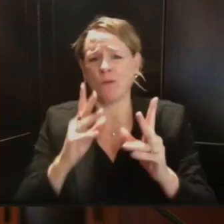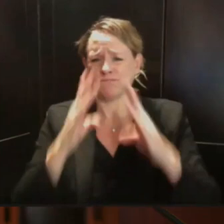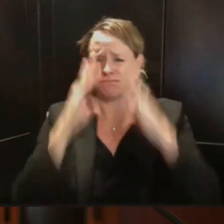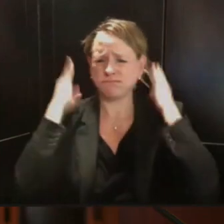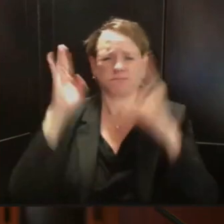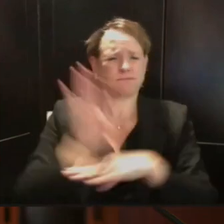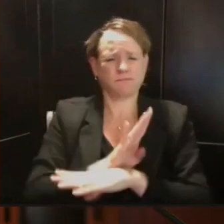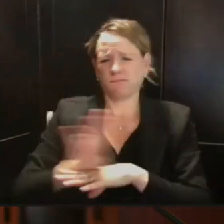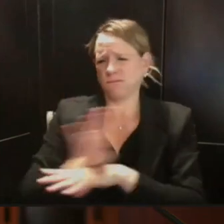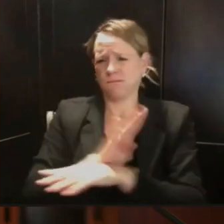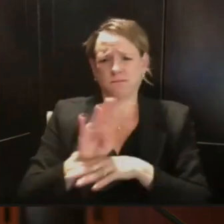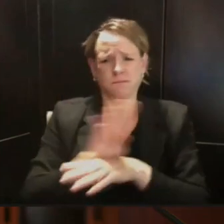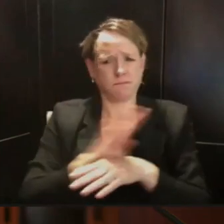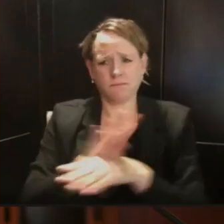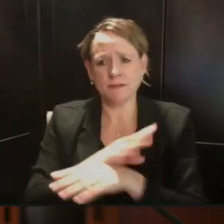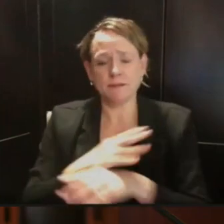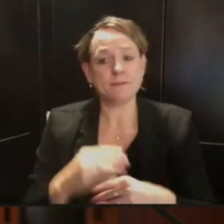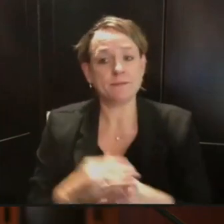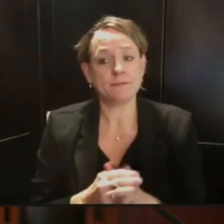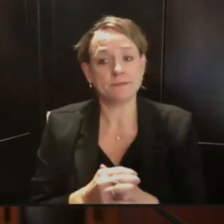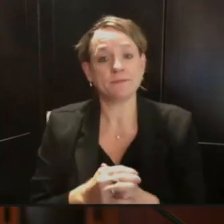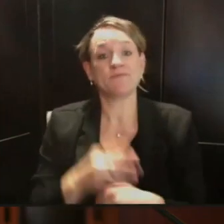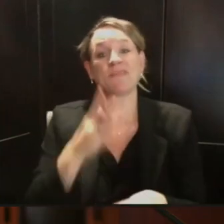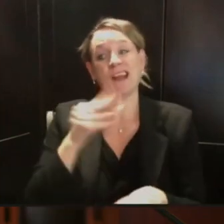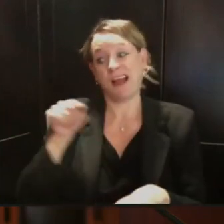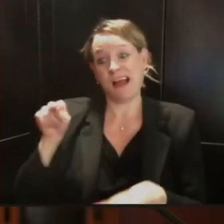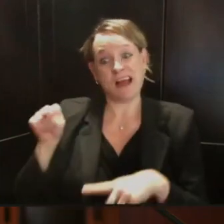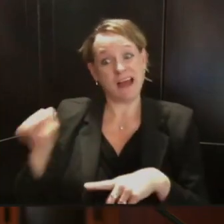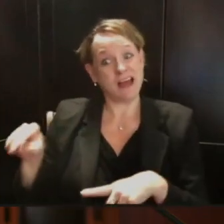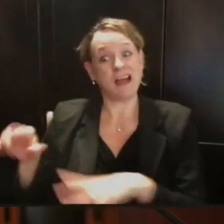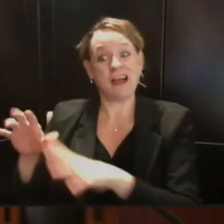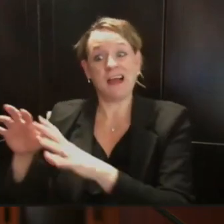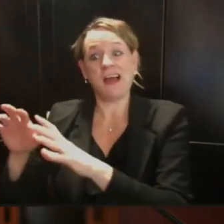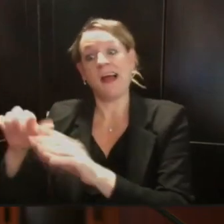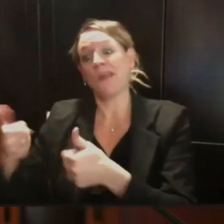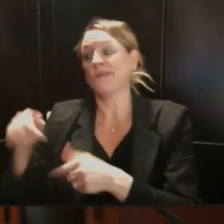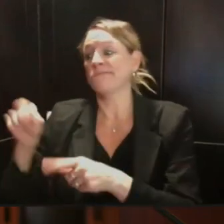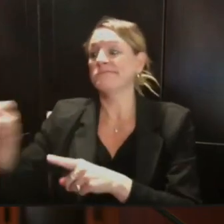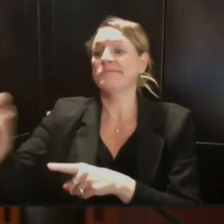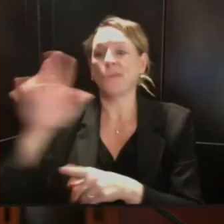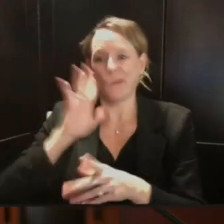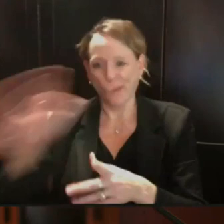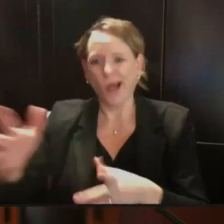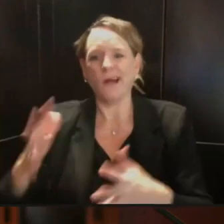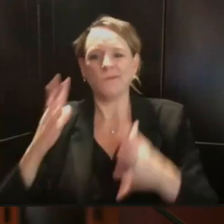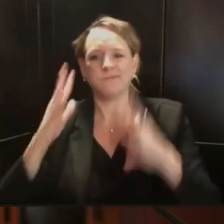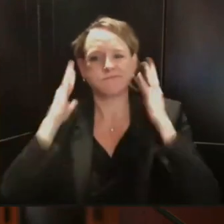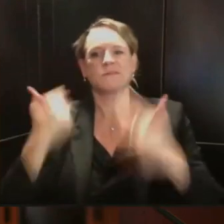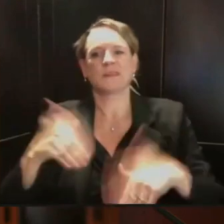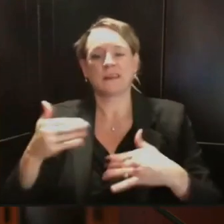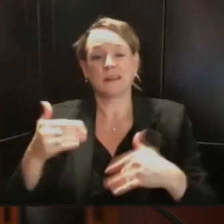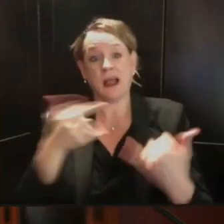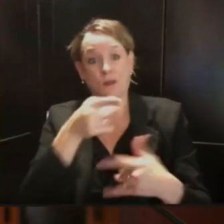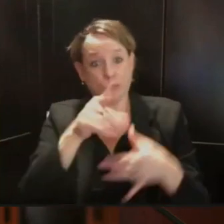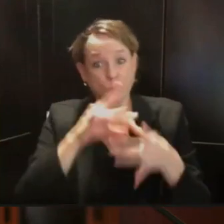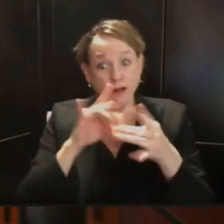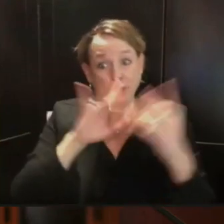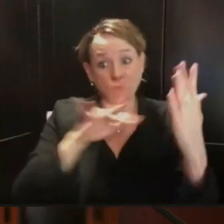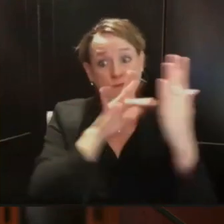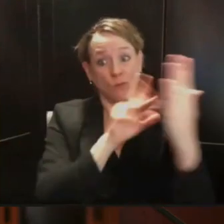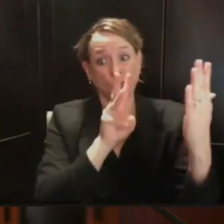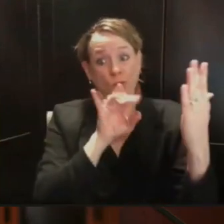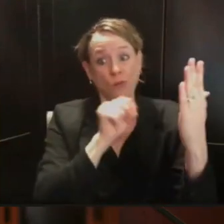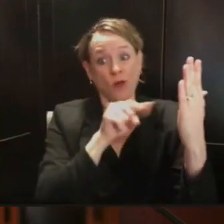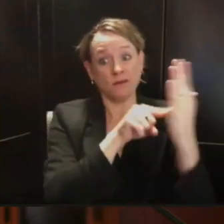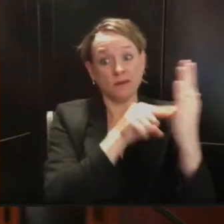certainly what we're seeing more broadly because this disease is widespread in Wisconsin is that the surge